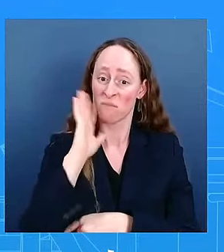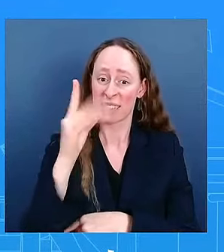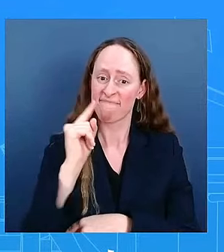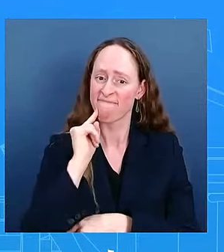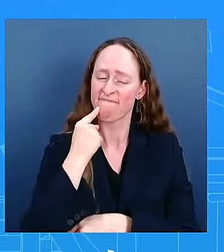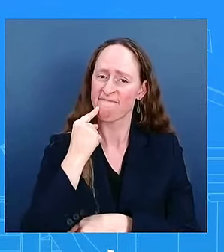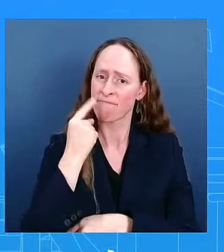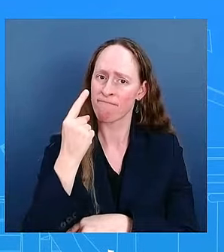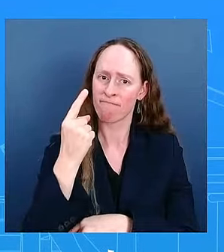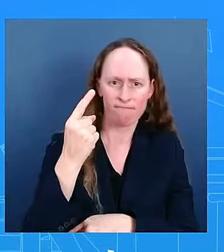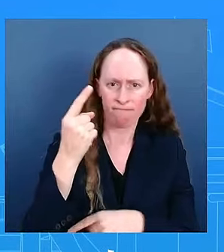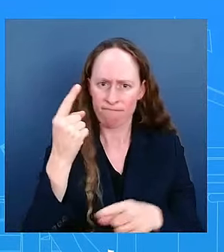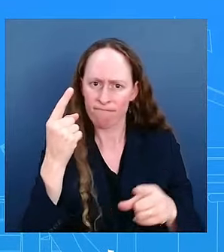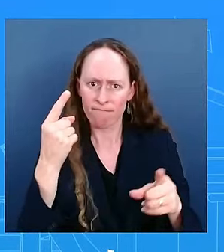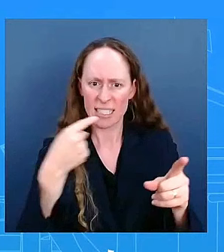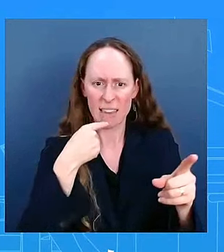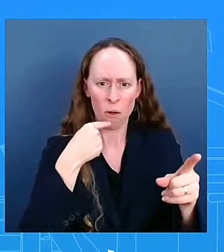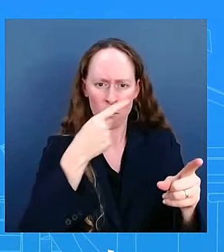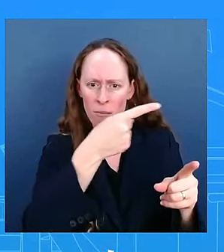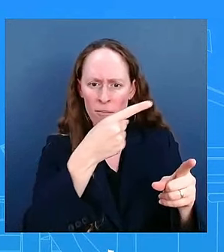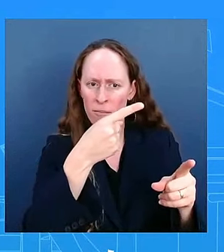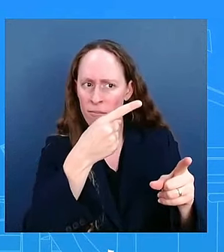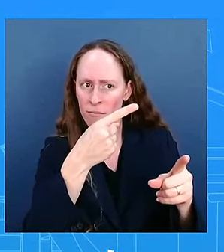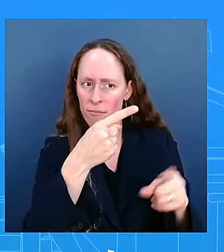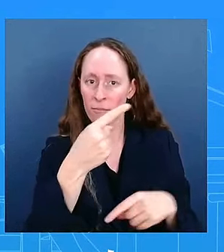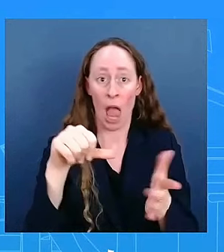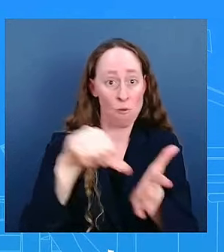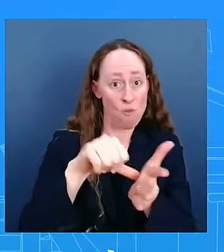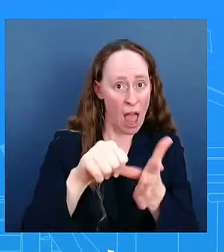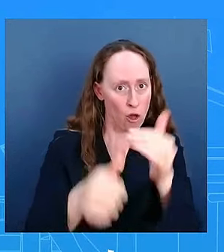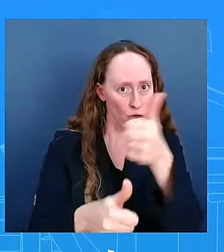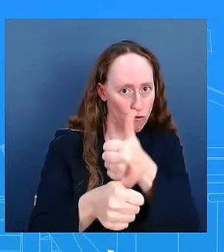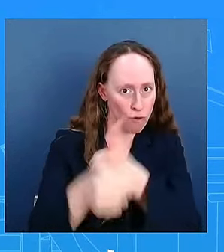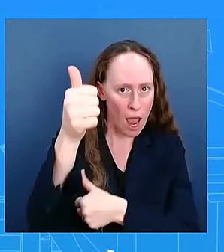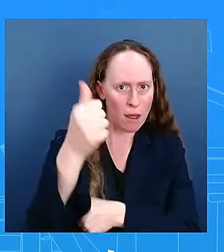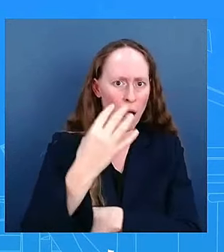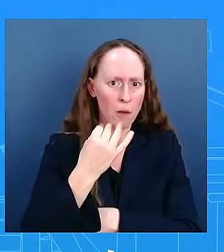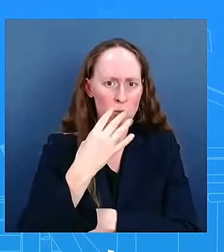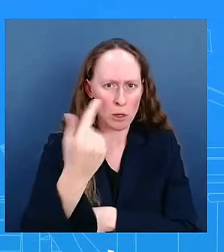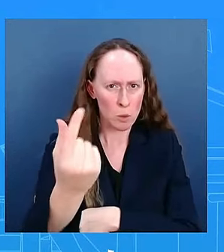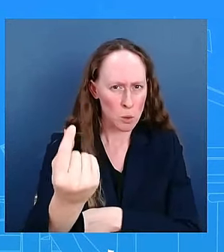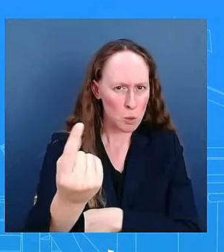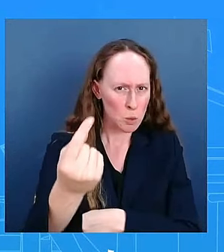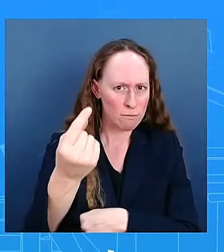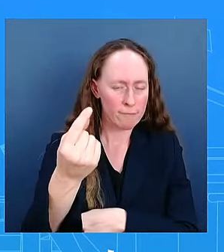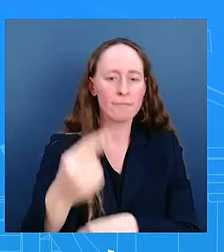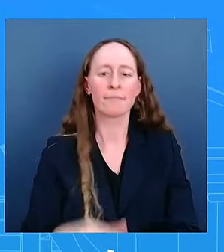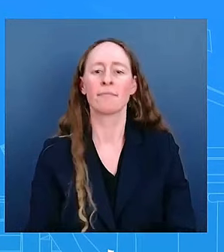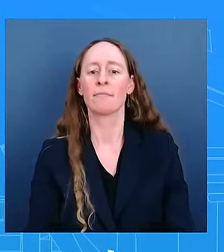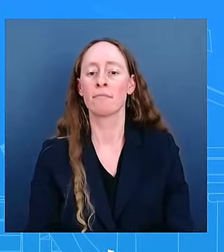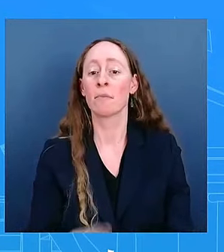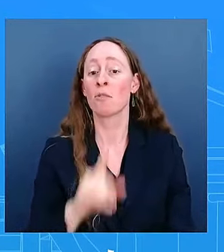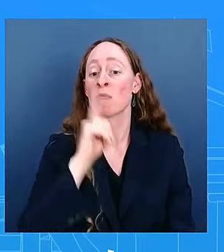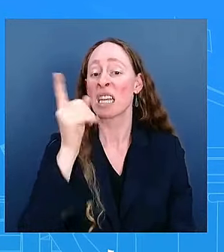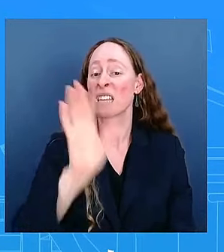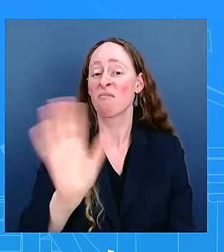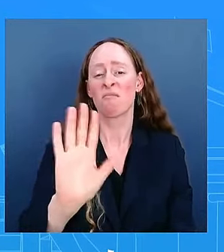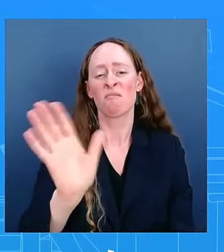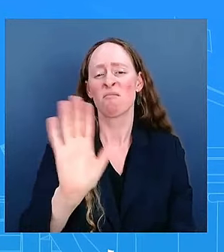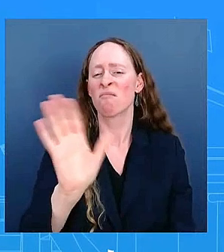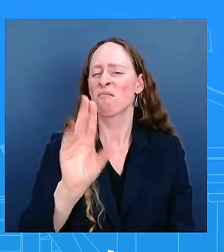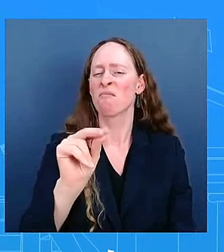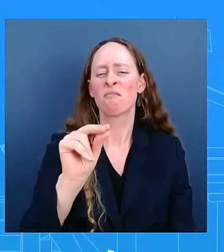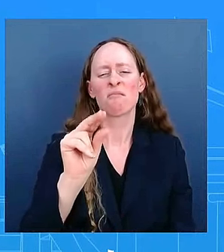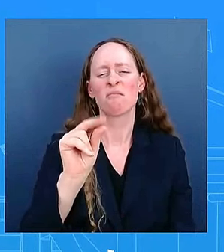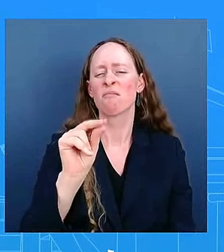for potential what else is iran should not respond to israel's retaliation they should not uh if